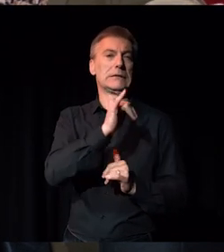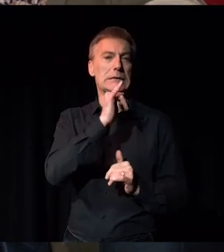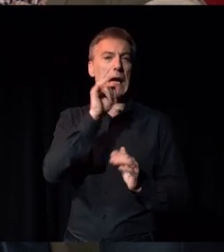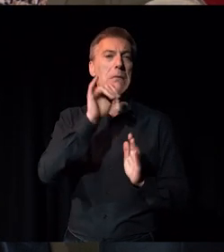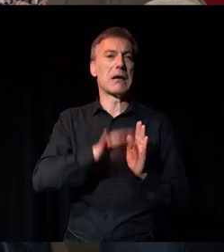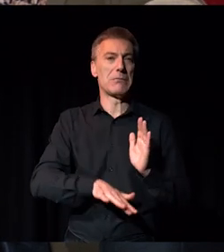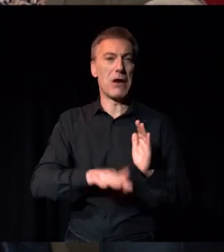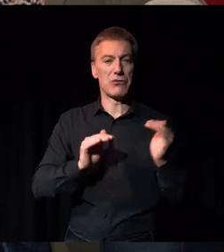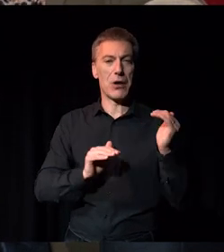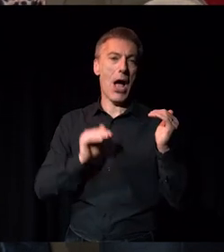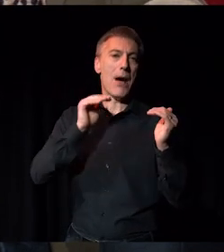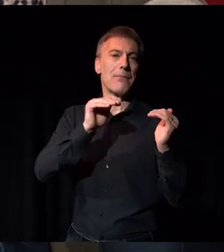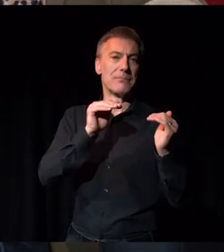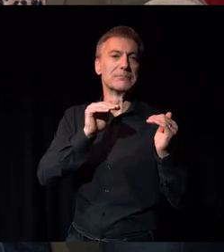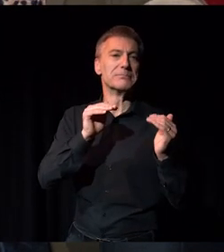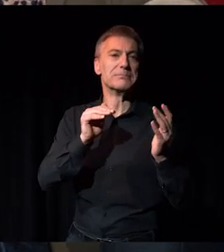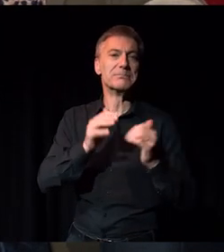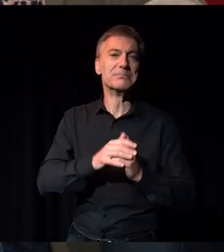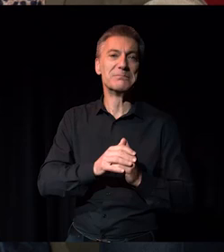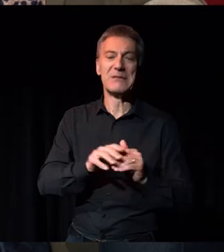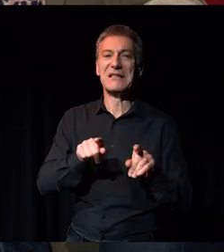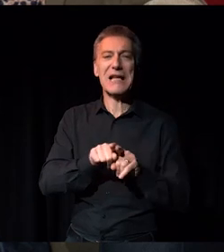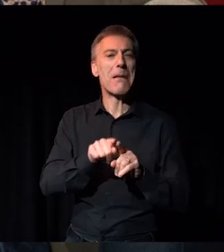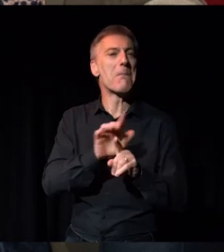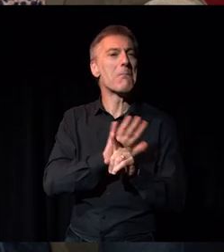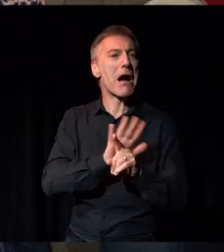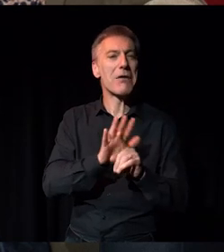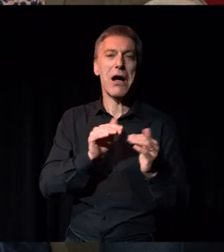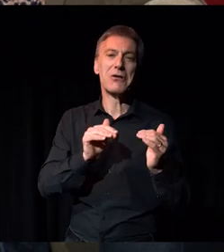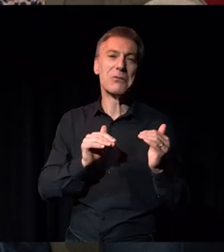experiences and same backgrounds them.